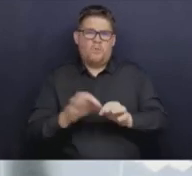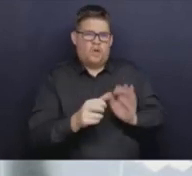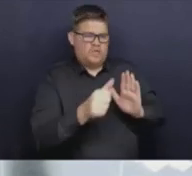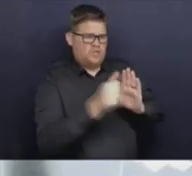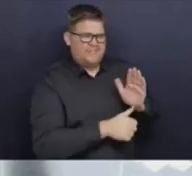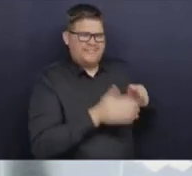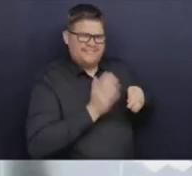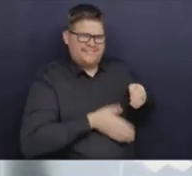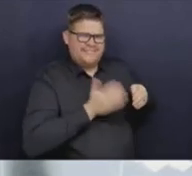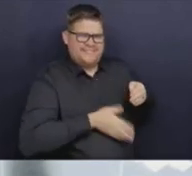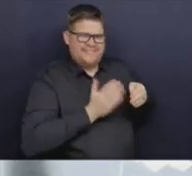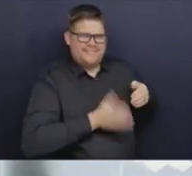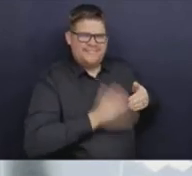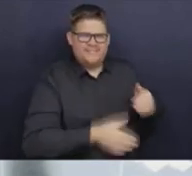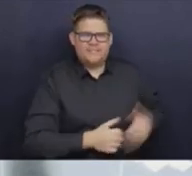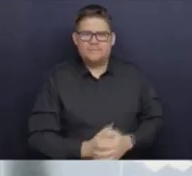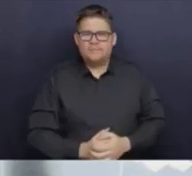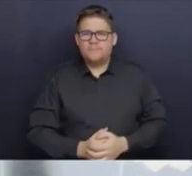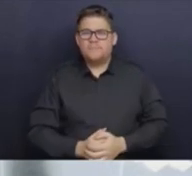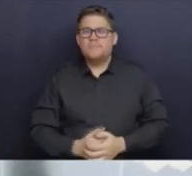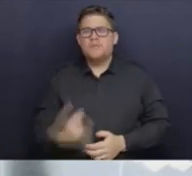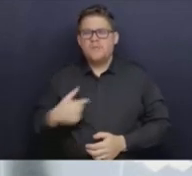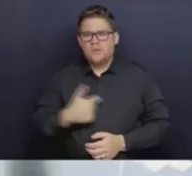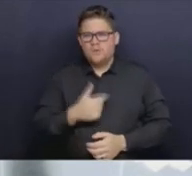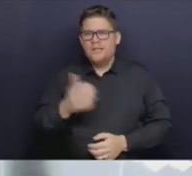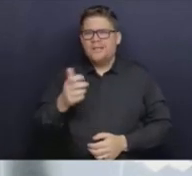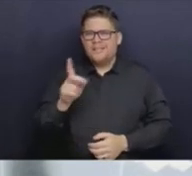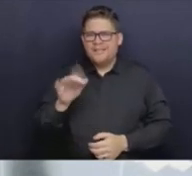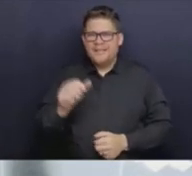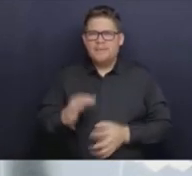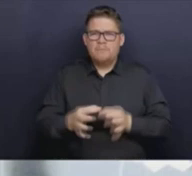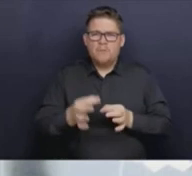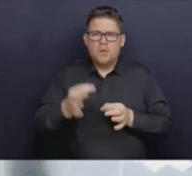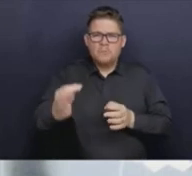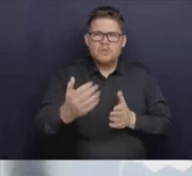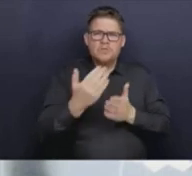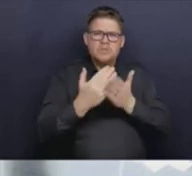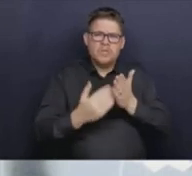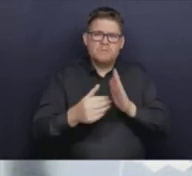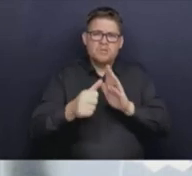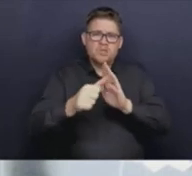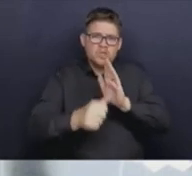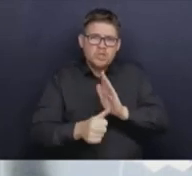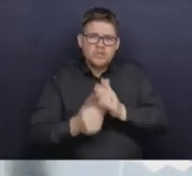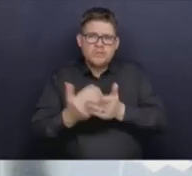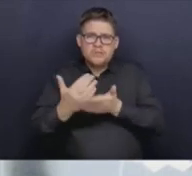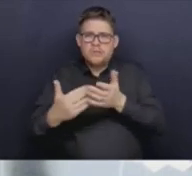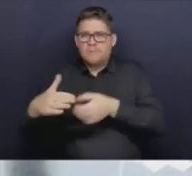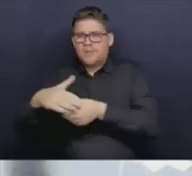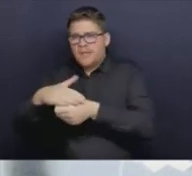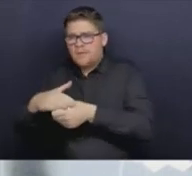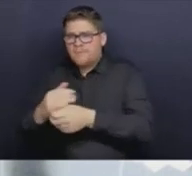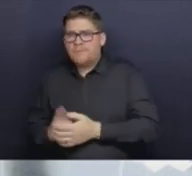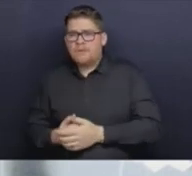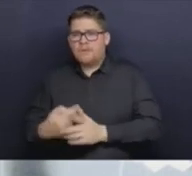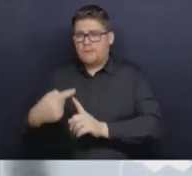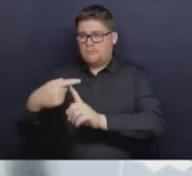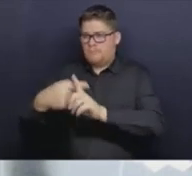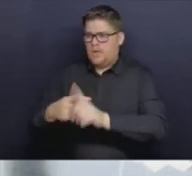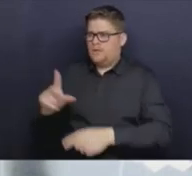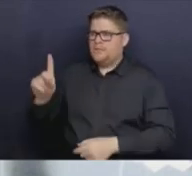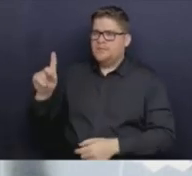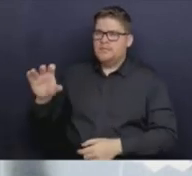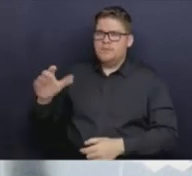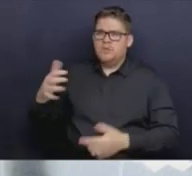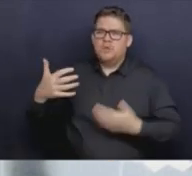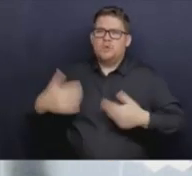some surgeries this week in particular locations. We also did an extraordinary number, historically high number of surgeries. So what we want to do